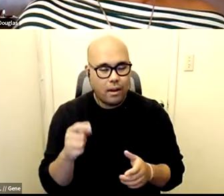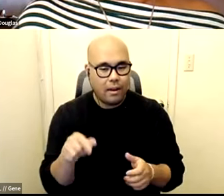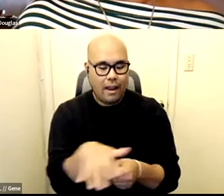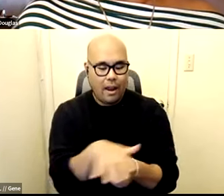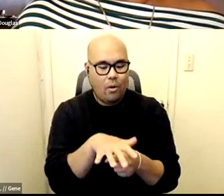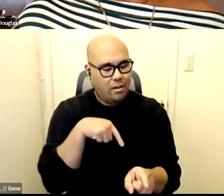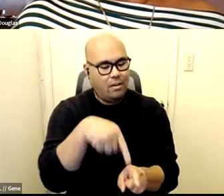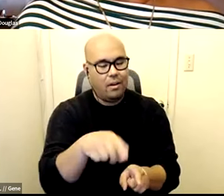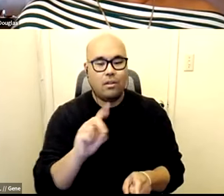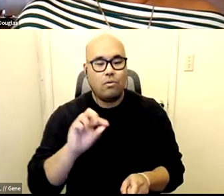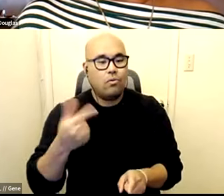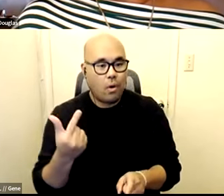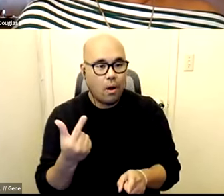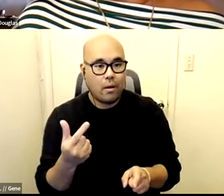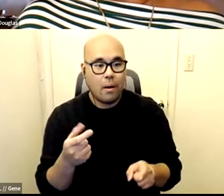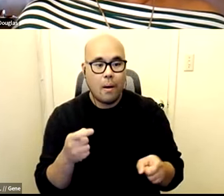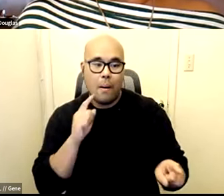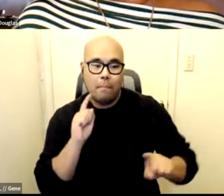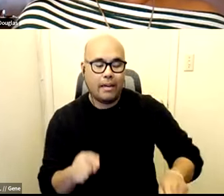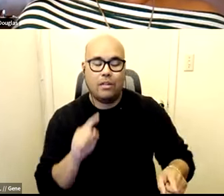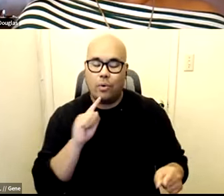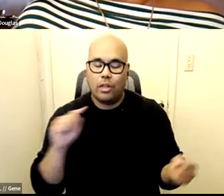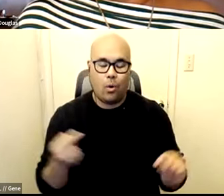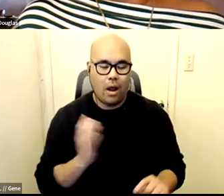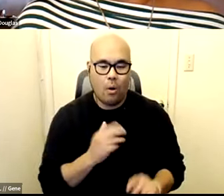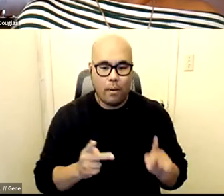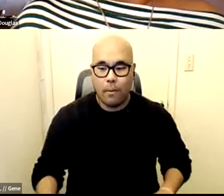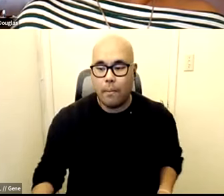where the drug mandates extremely hurt our people.